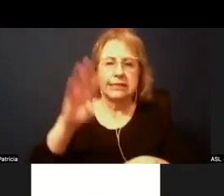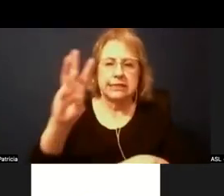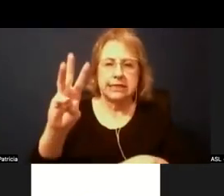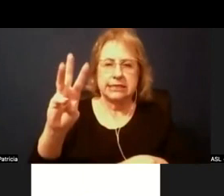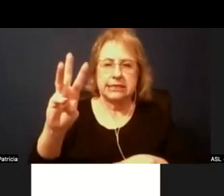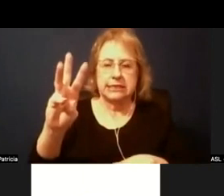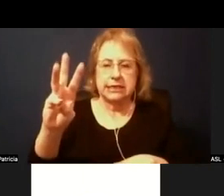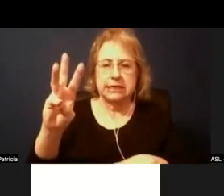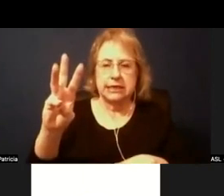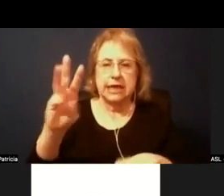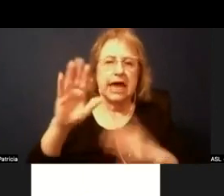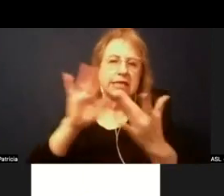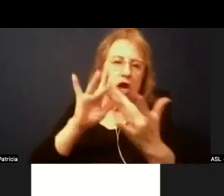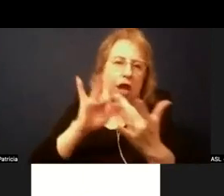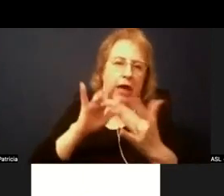And it's online.